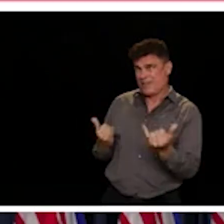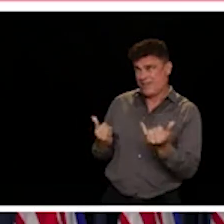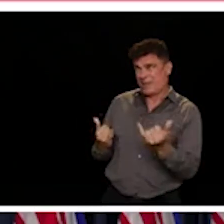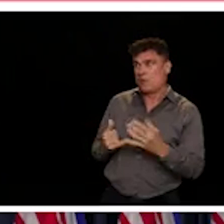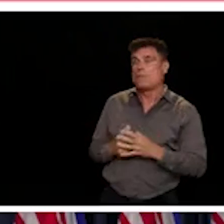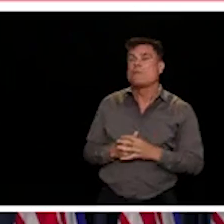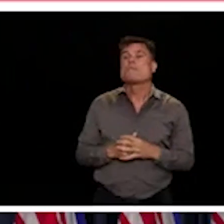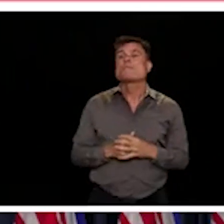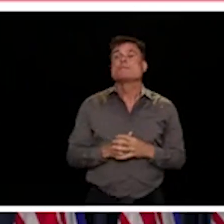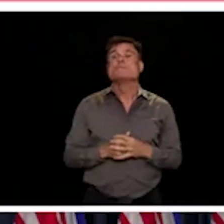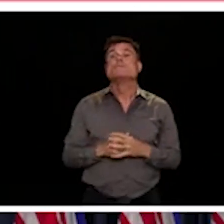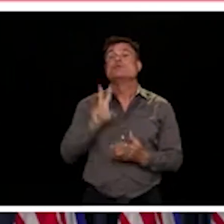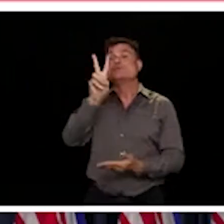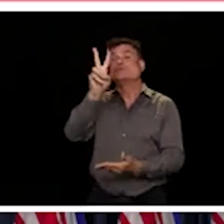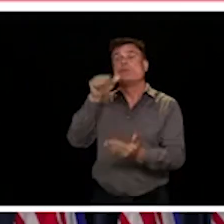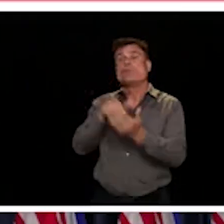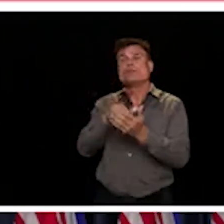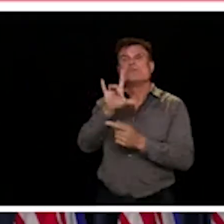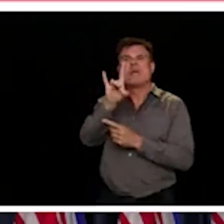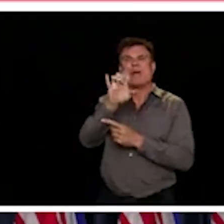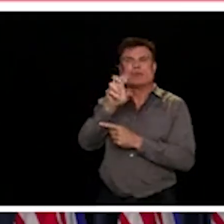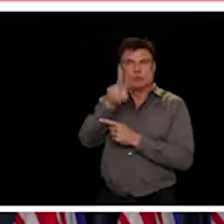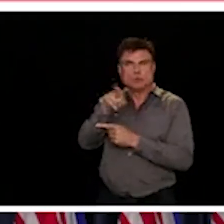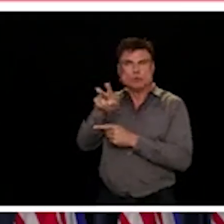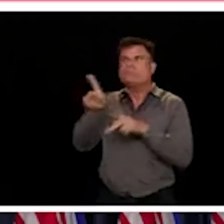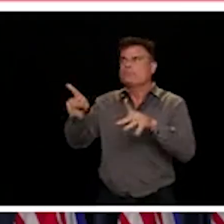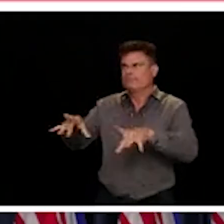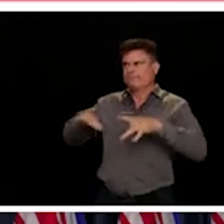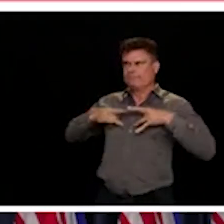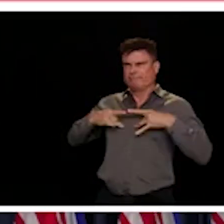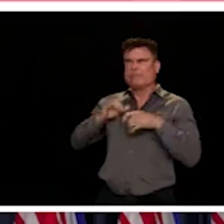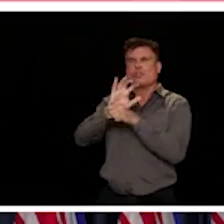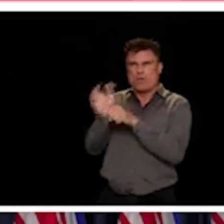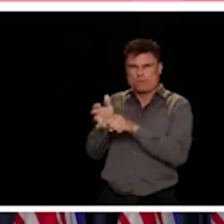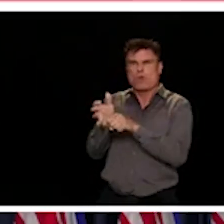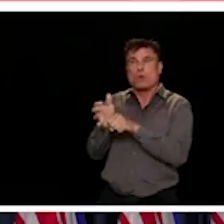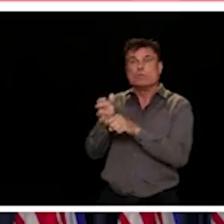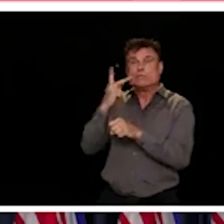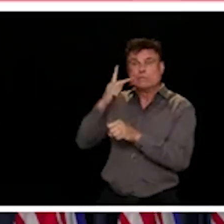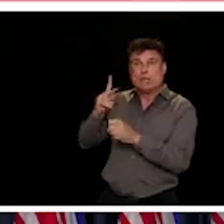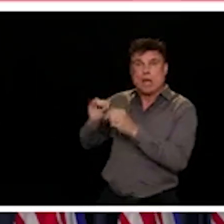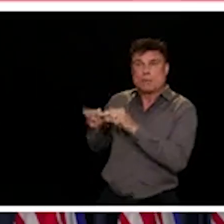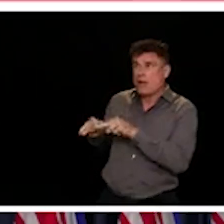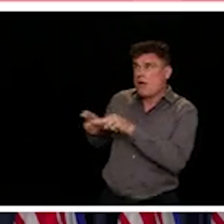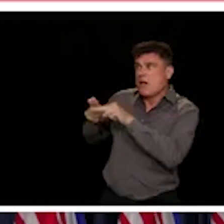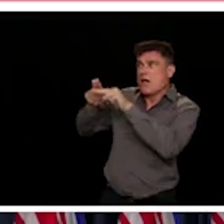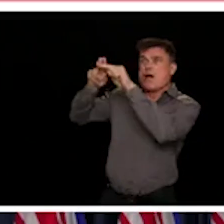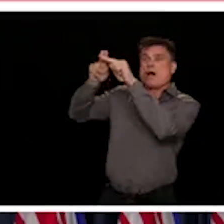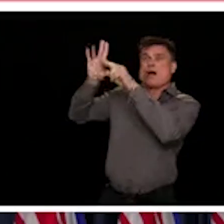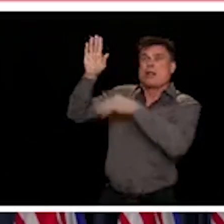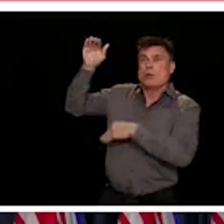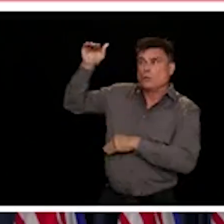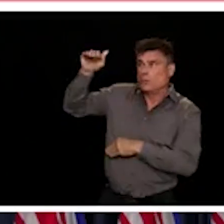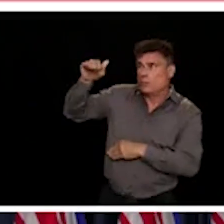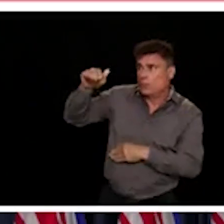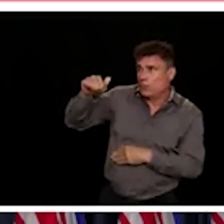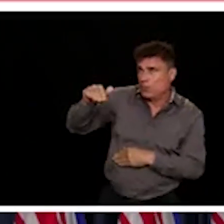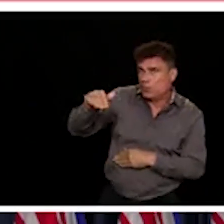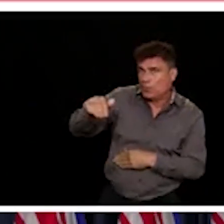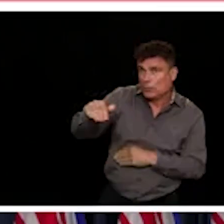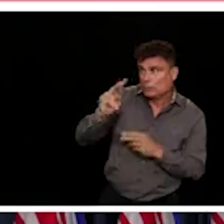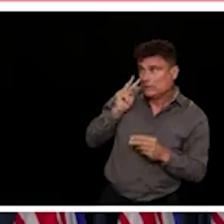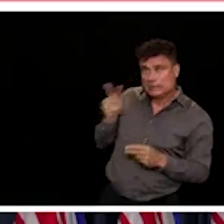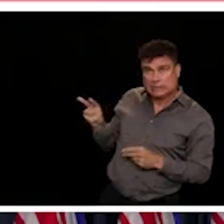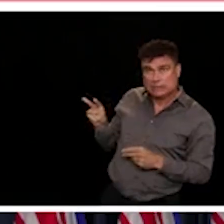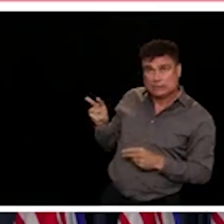managed to flatten our curve very effectively in BC, although we continue to have cases. And we know that. We continue to have